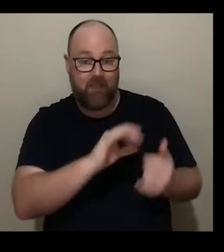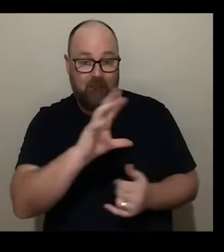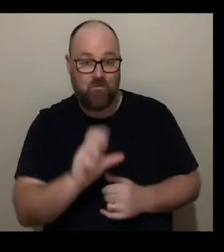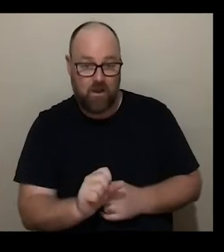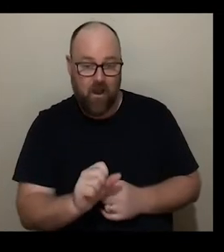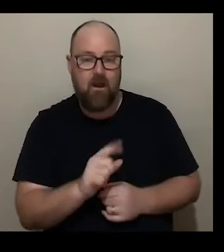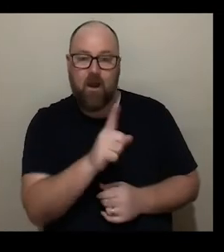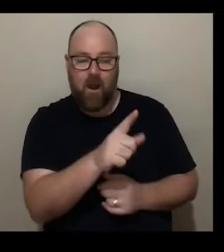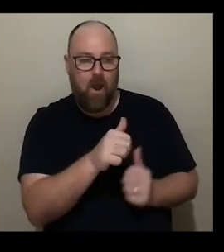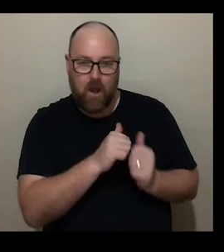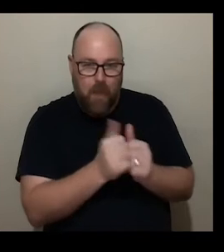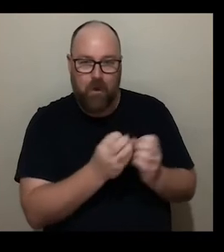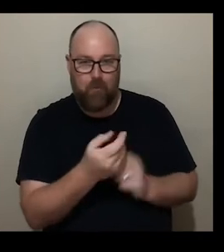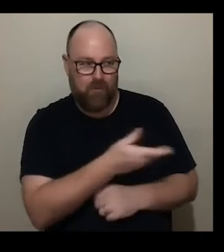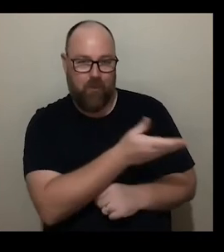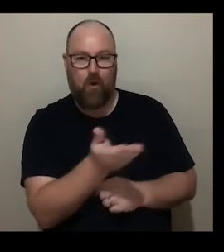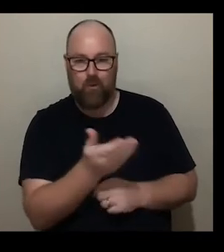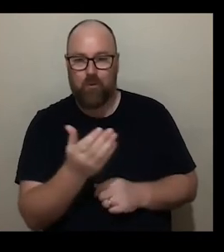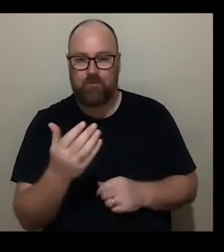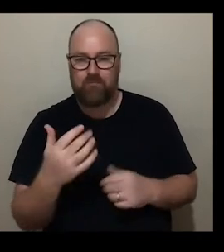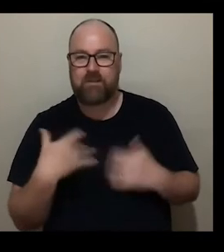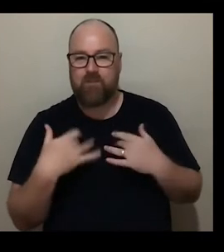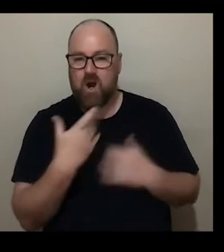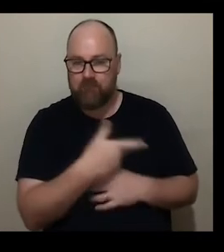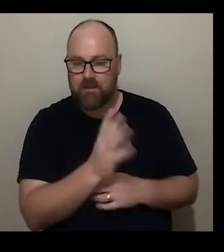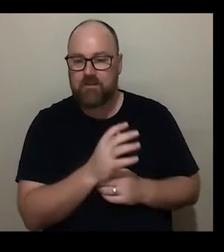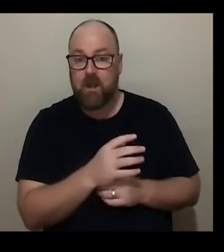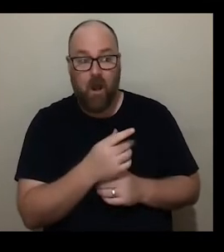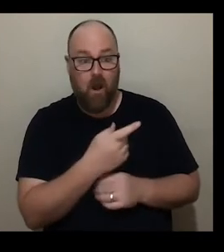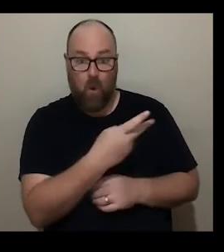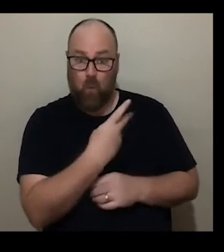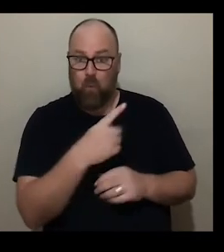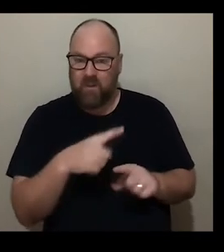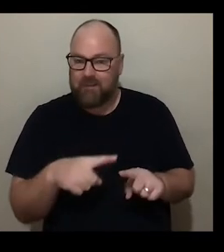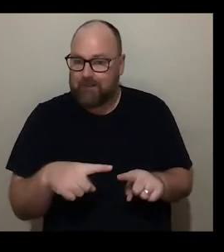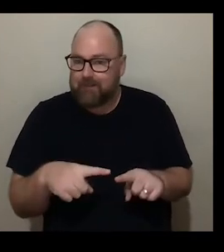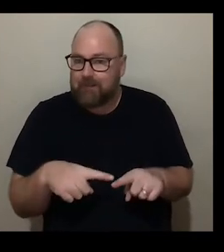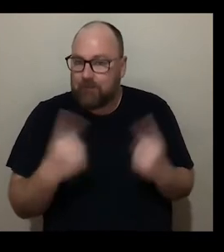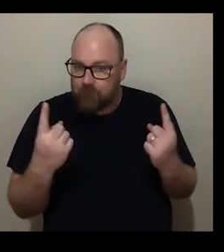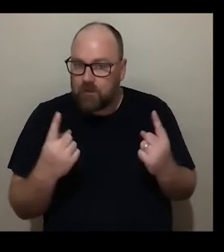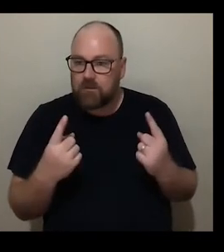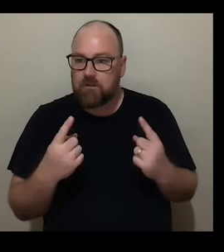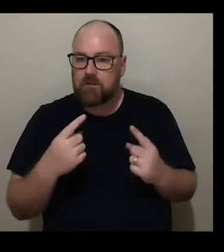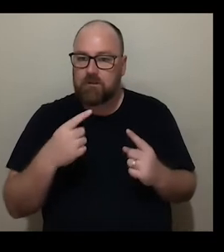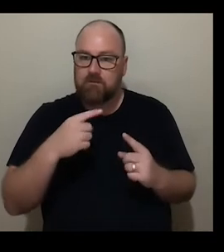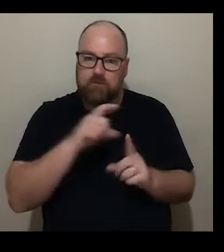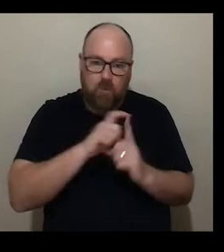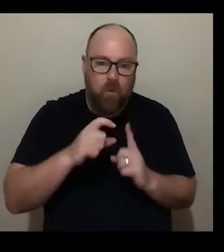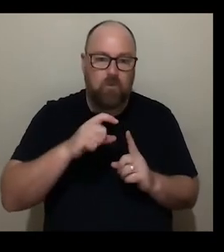collaborated with this amazing group of survivors and although we come from very different backgrounds ethnicities